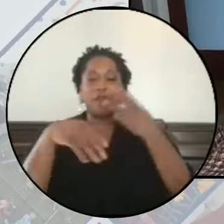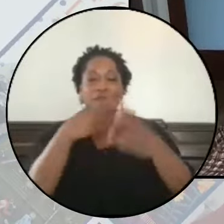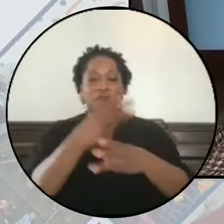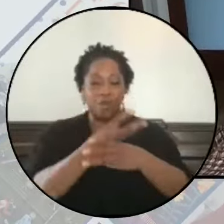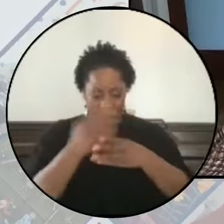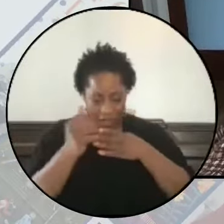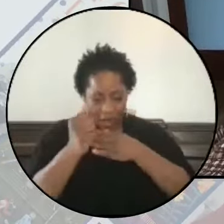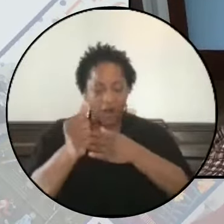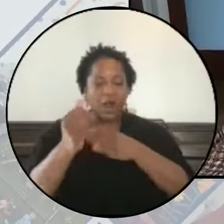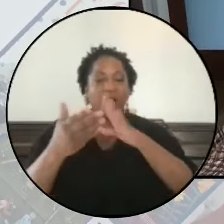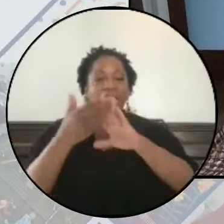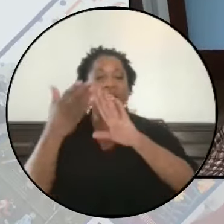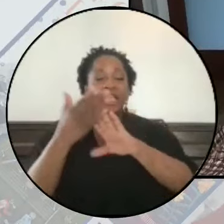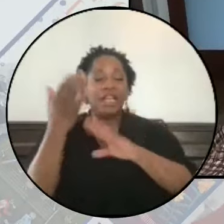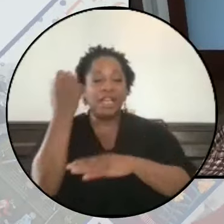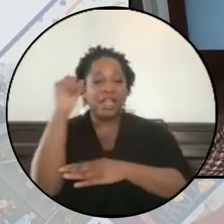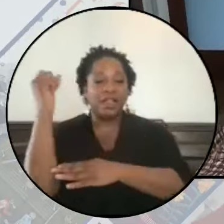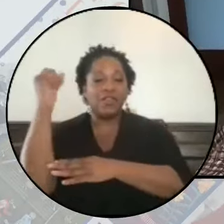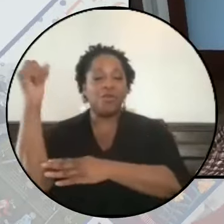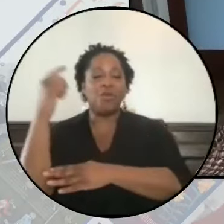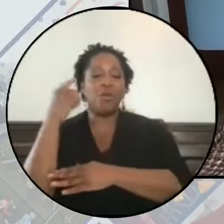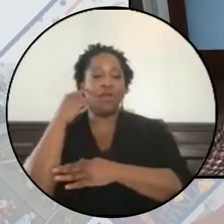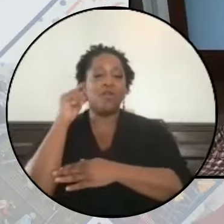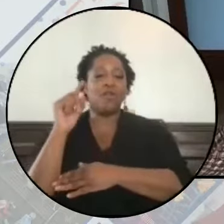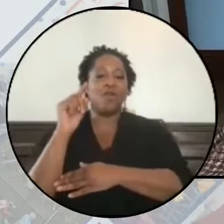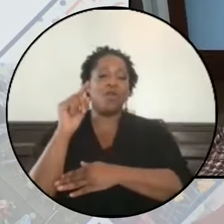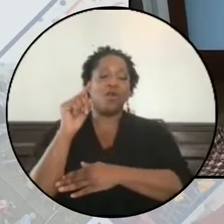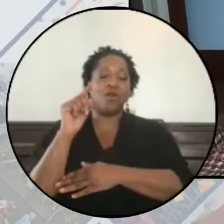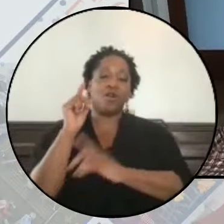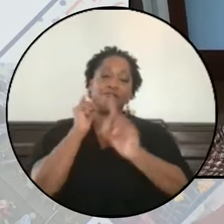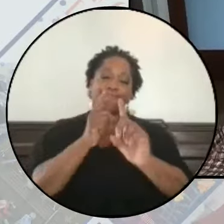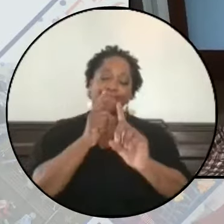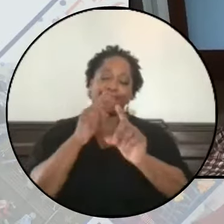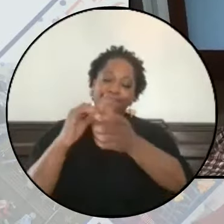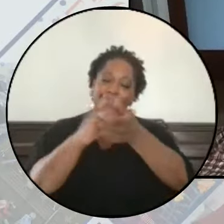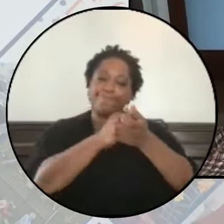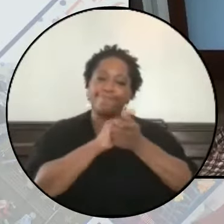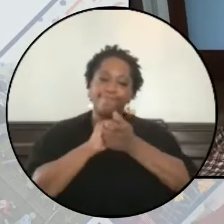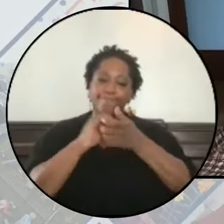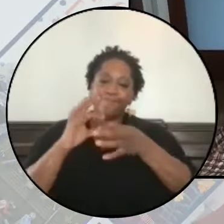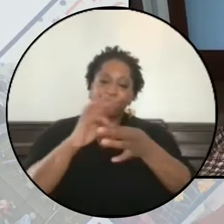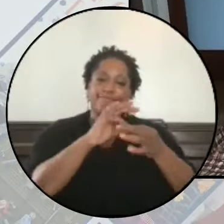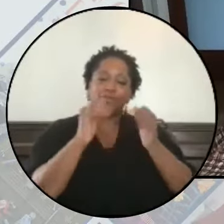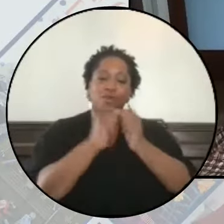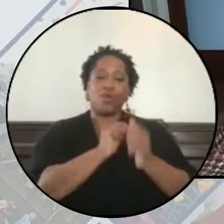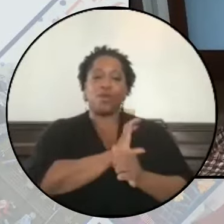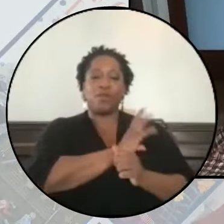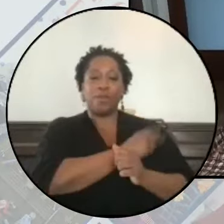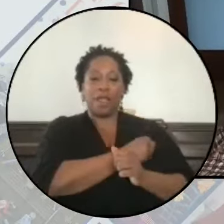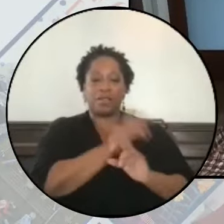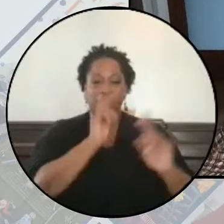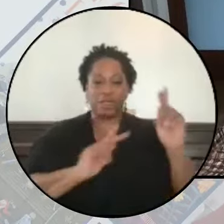leading the movement for principled solidarity with the Palestinian people.